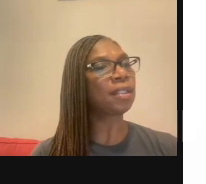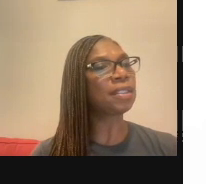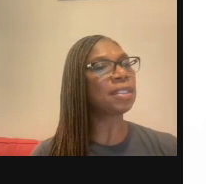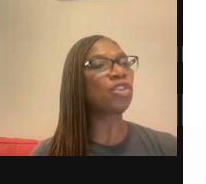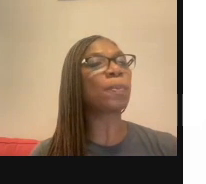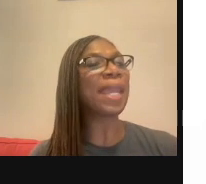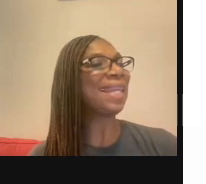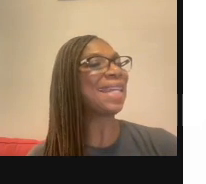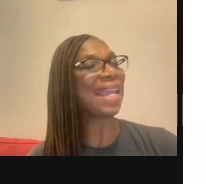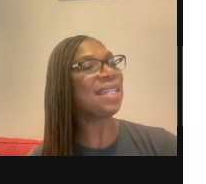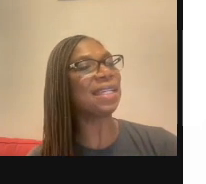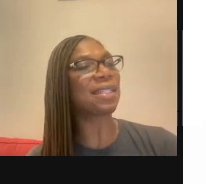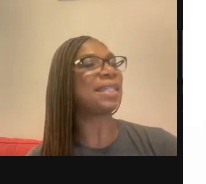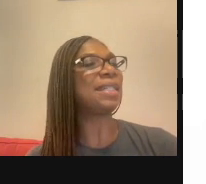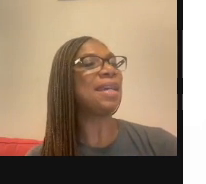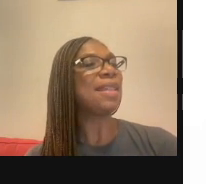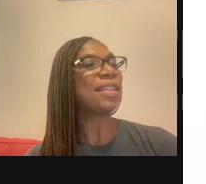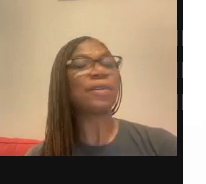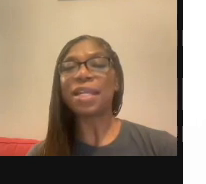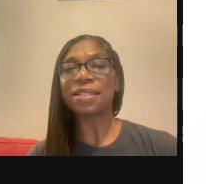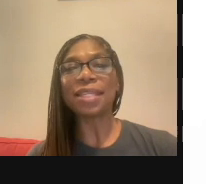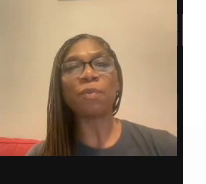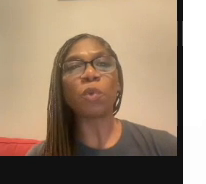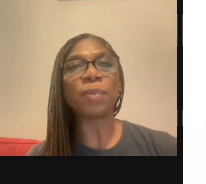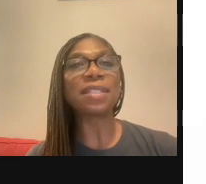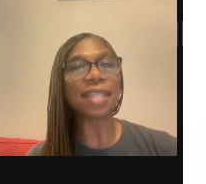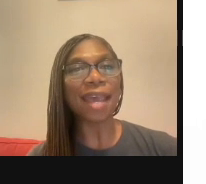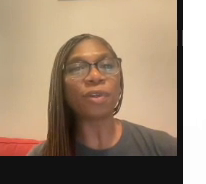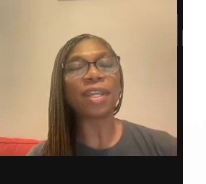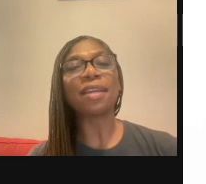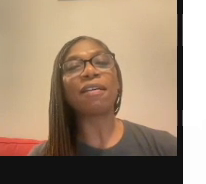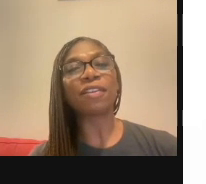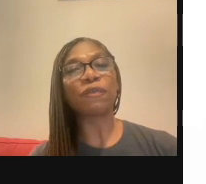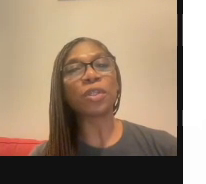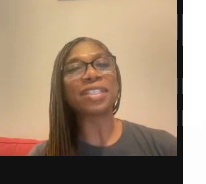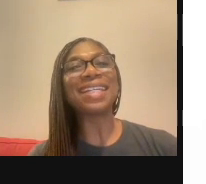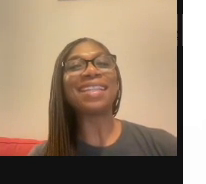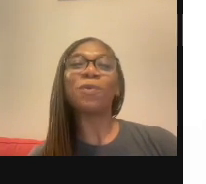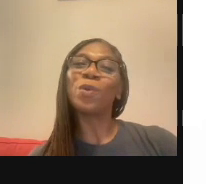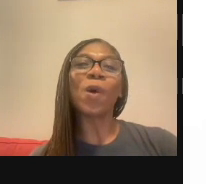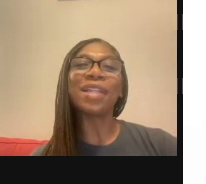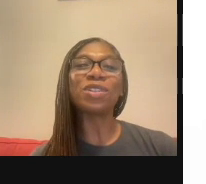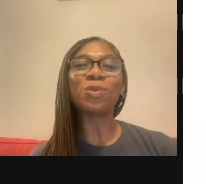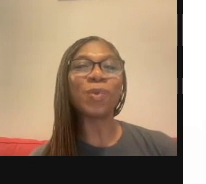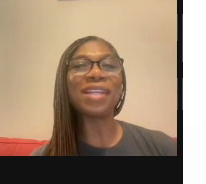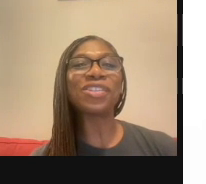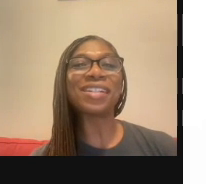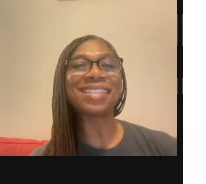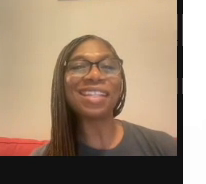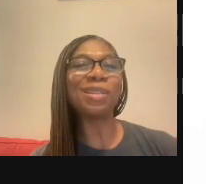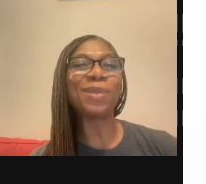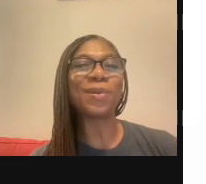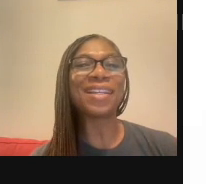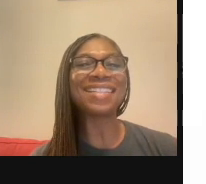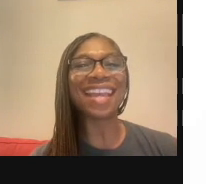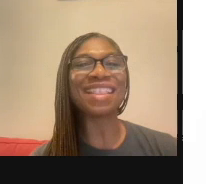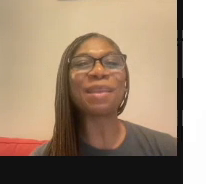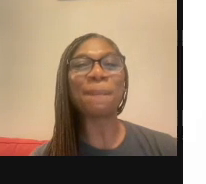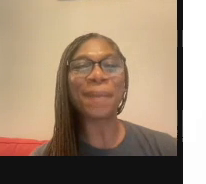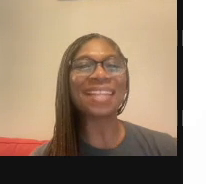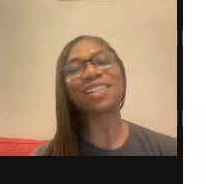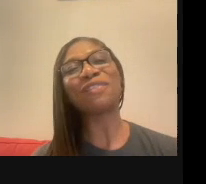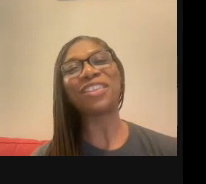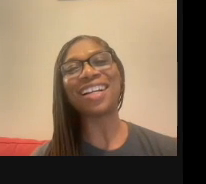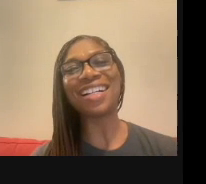let's see, Japan and Italy. Their next game will be Saturday on the 14th, and we want to wish Team USA